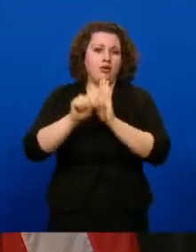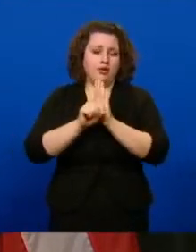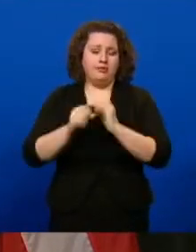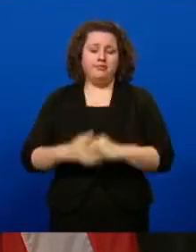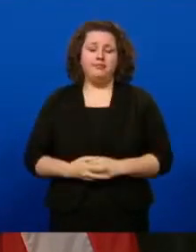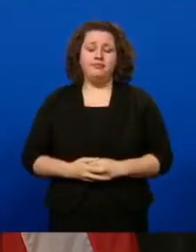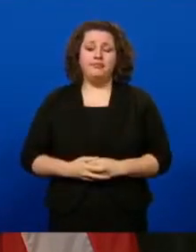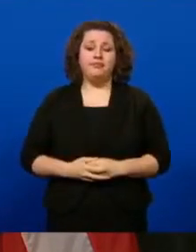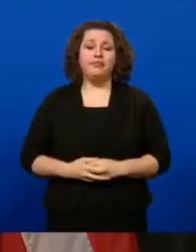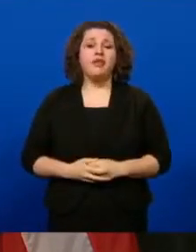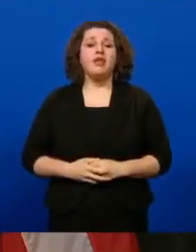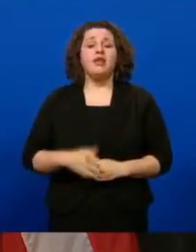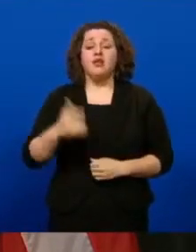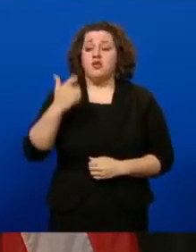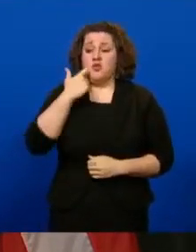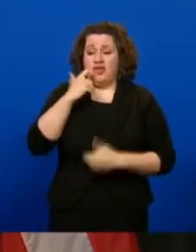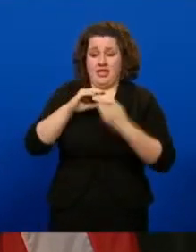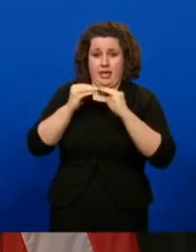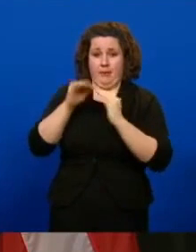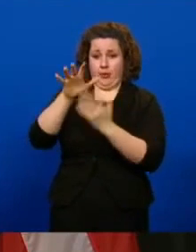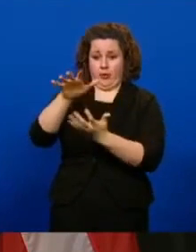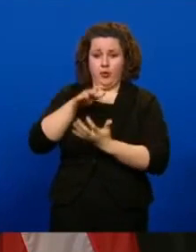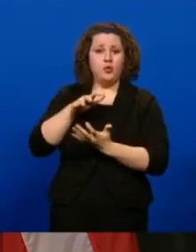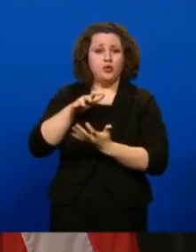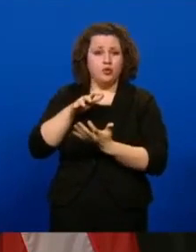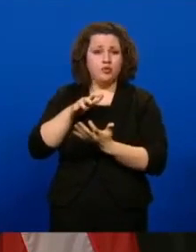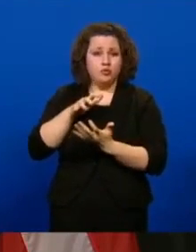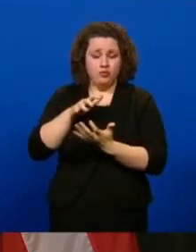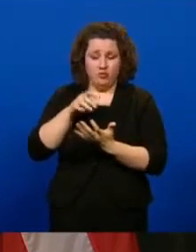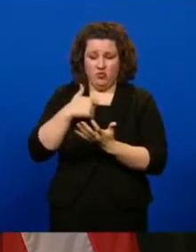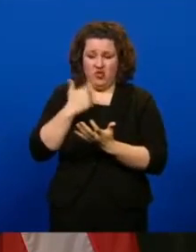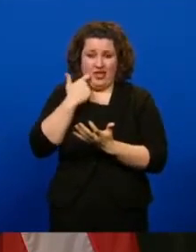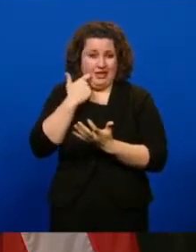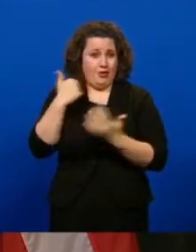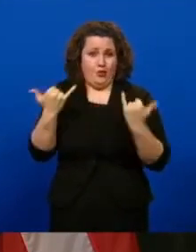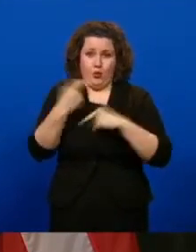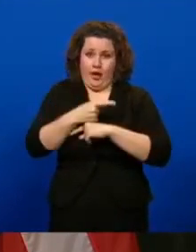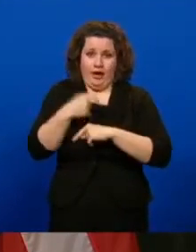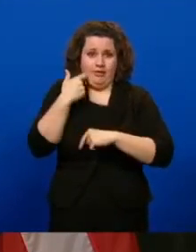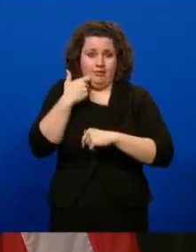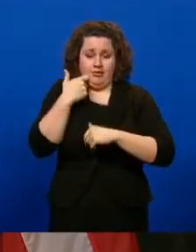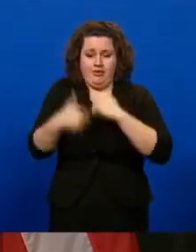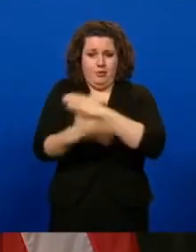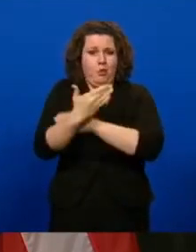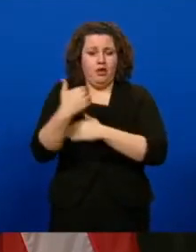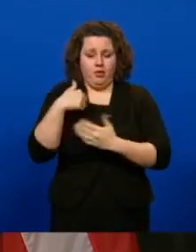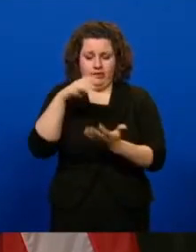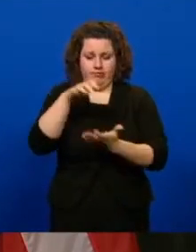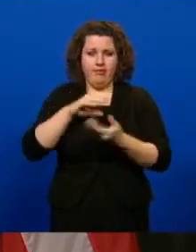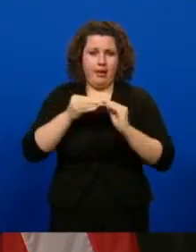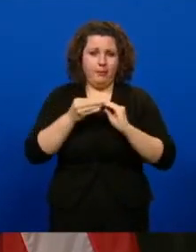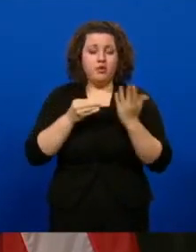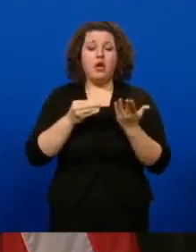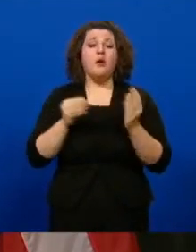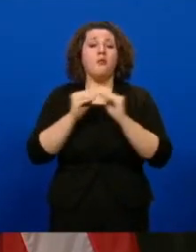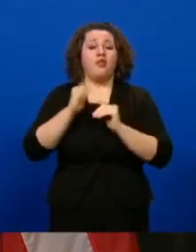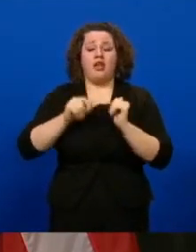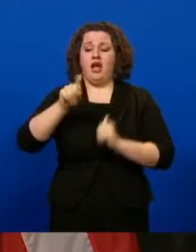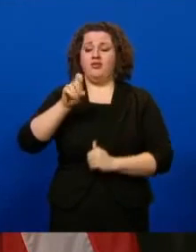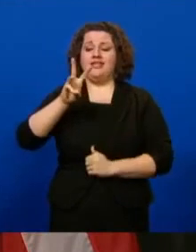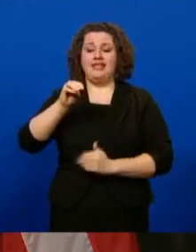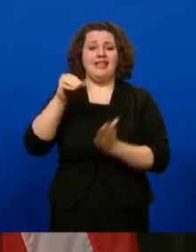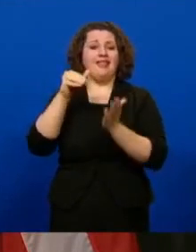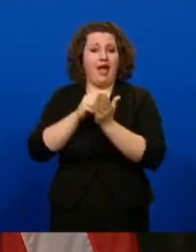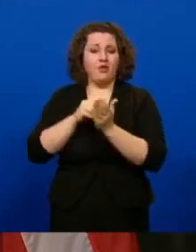According to our latest numbers that were updated just this morning, we've now received more than 160